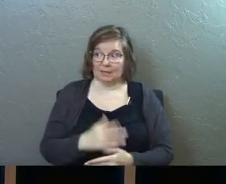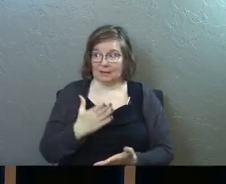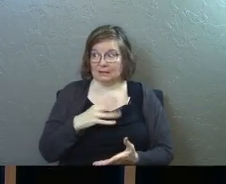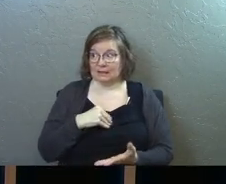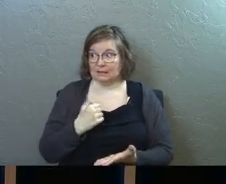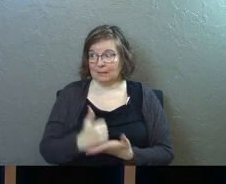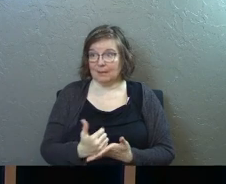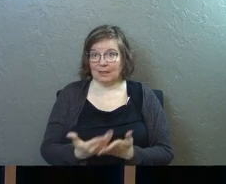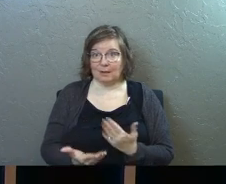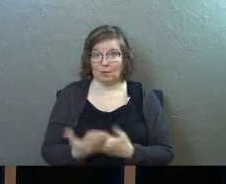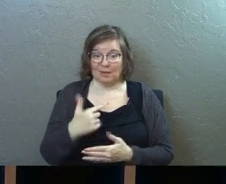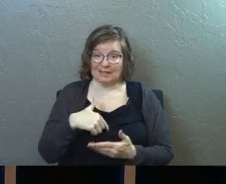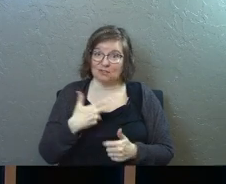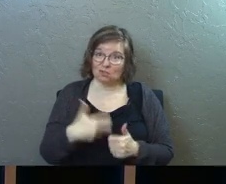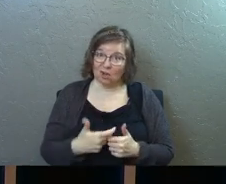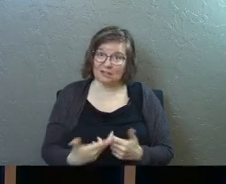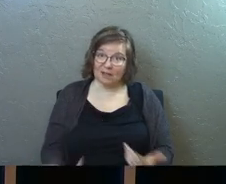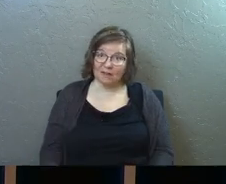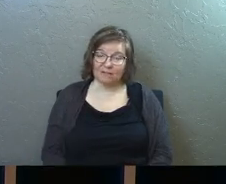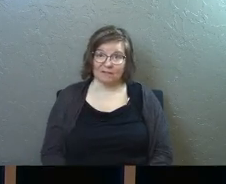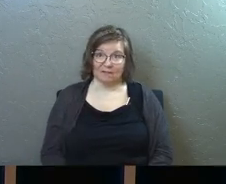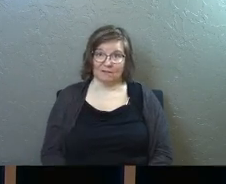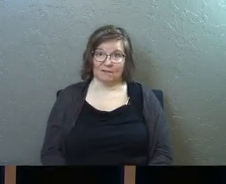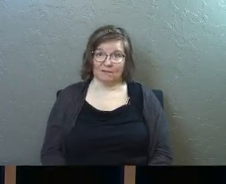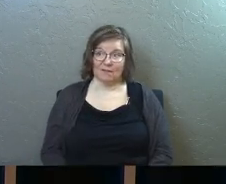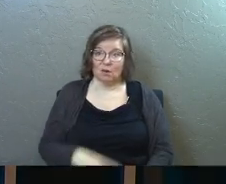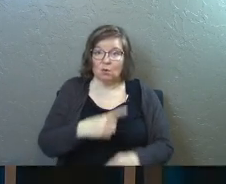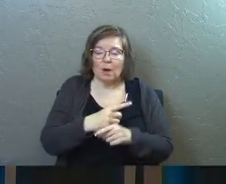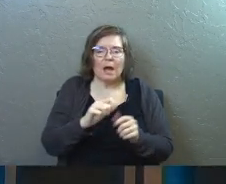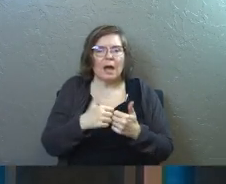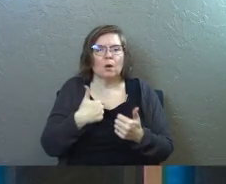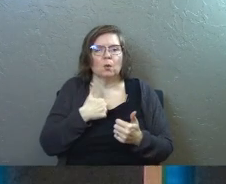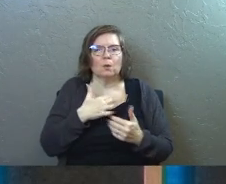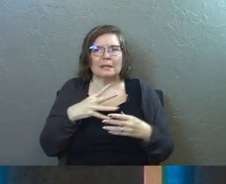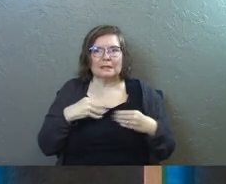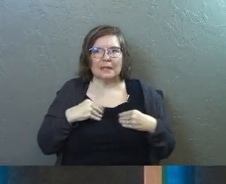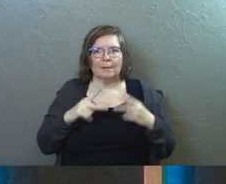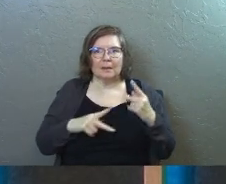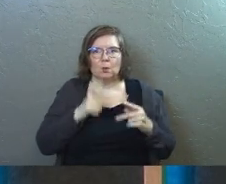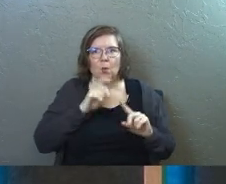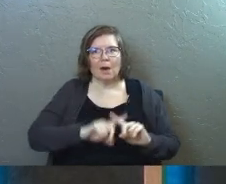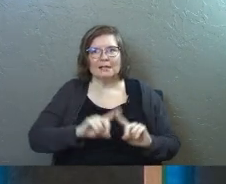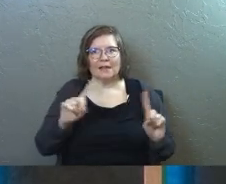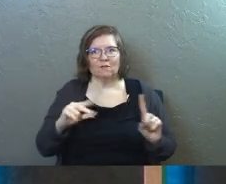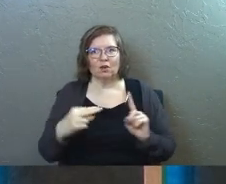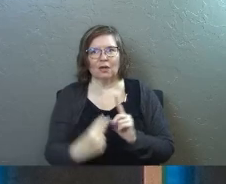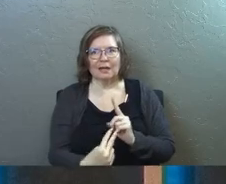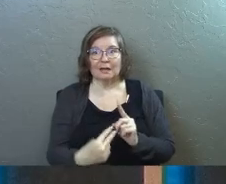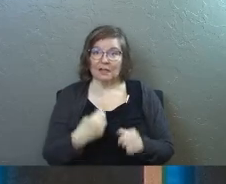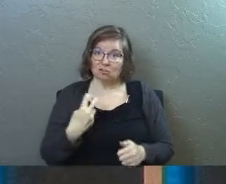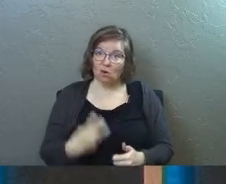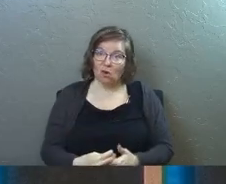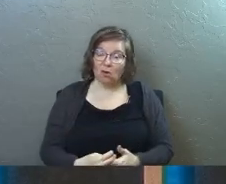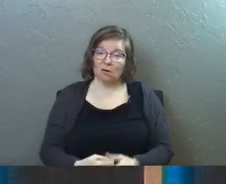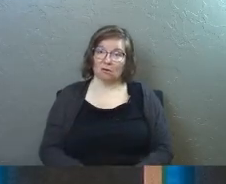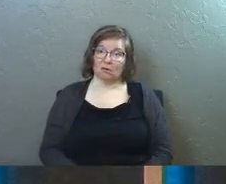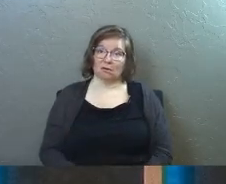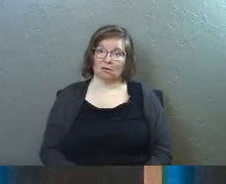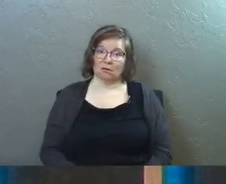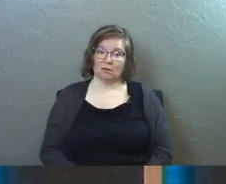amens this morning this is hard stuff right how do we accept people who are different it's hard work